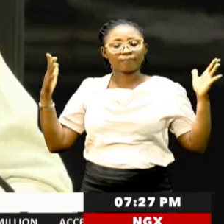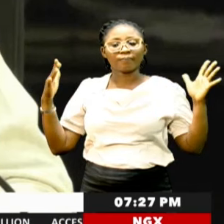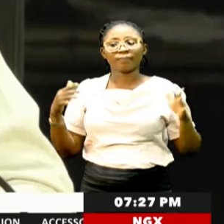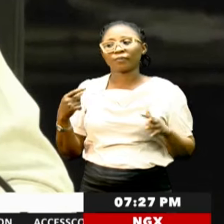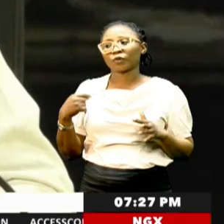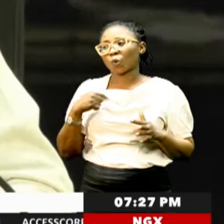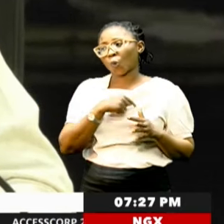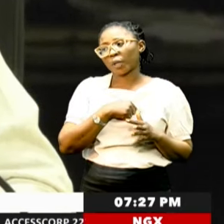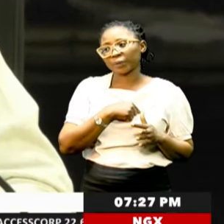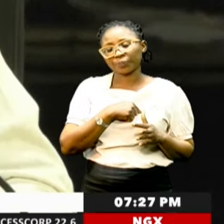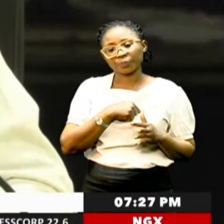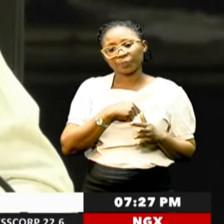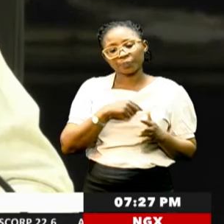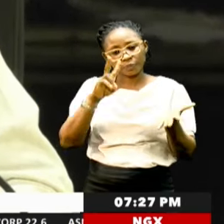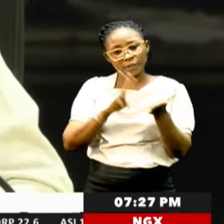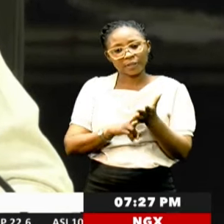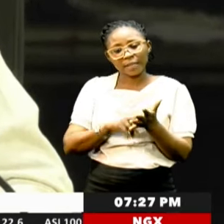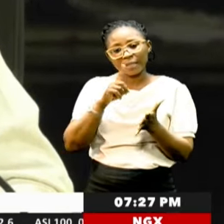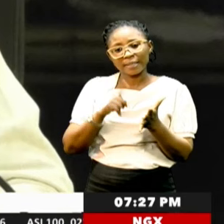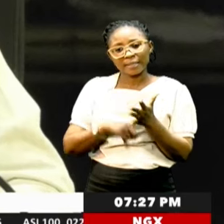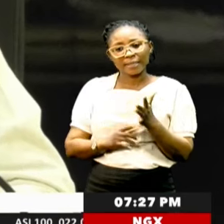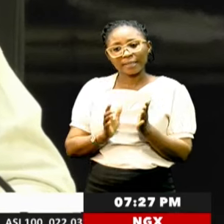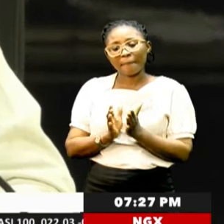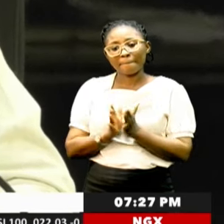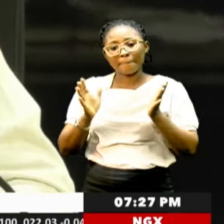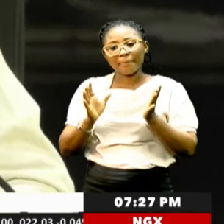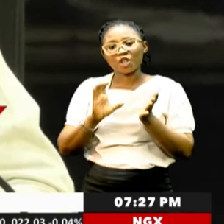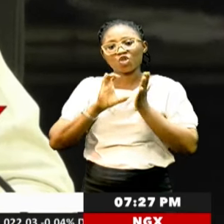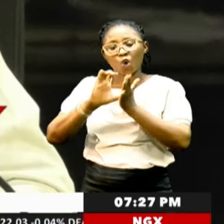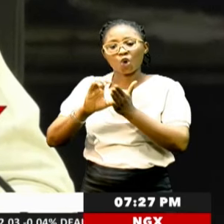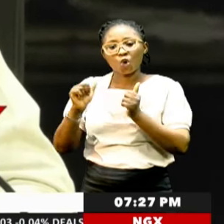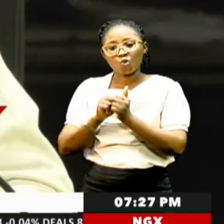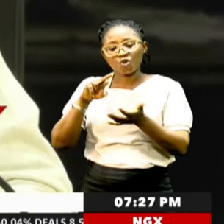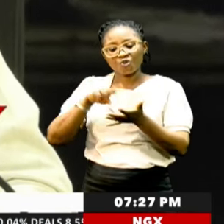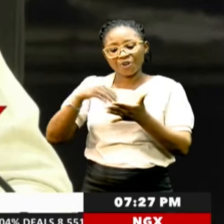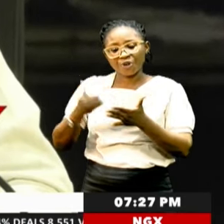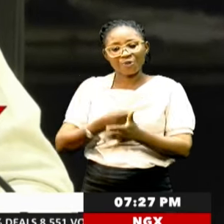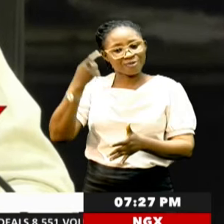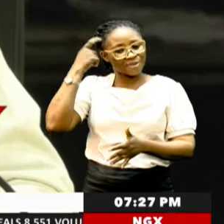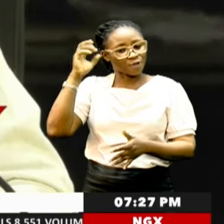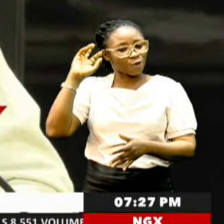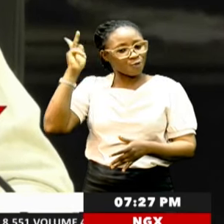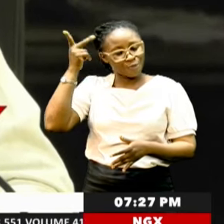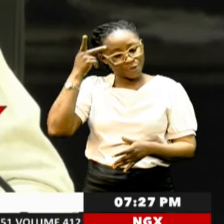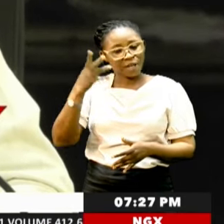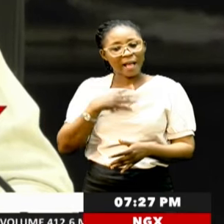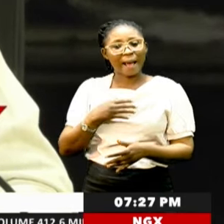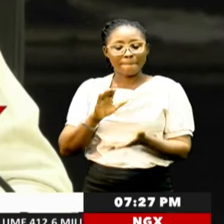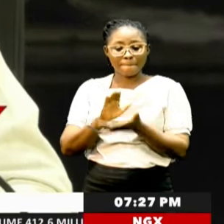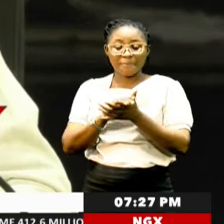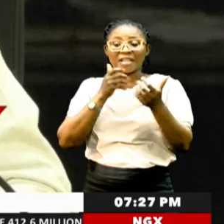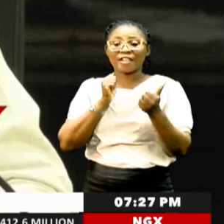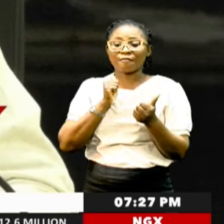We are signing this performance contract with a renewed sense of purpose and optimism,